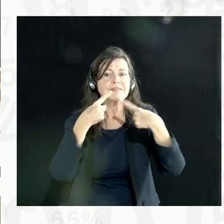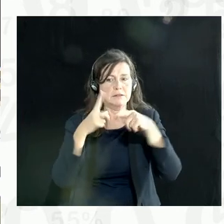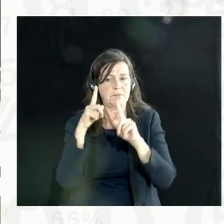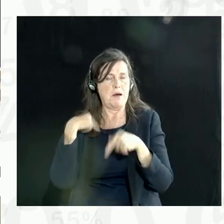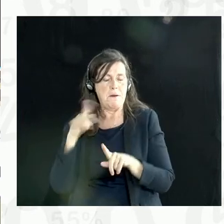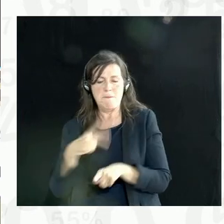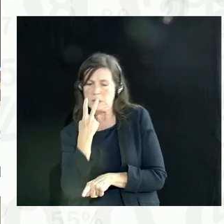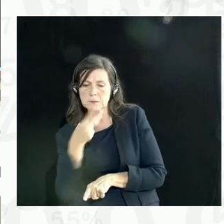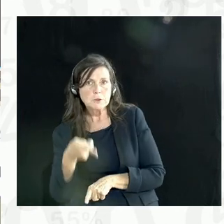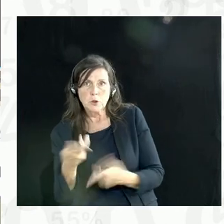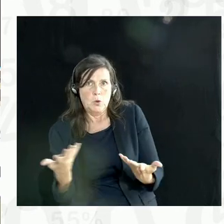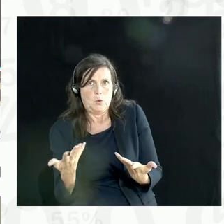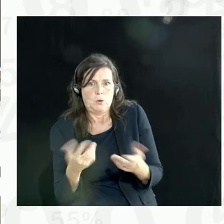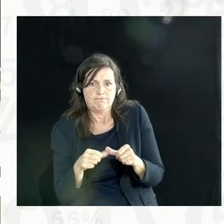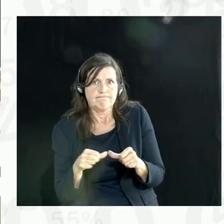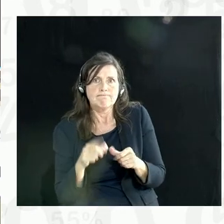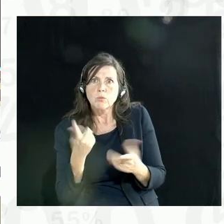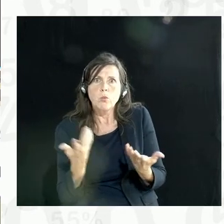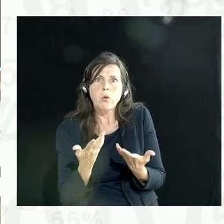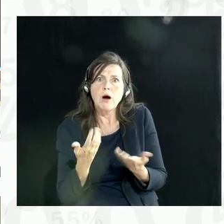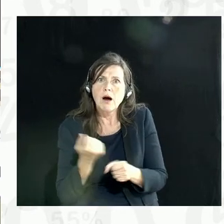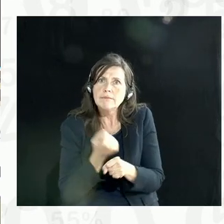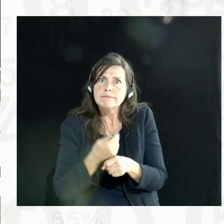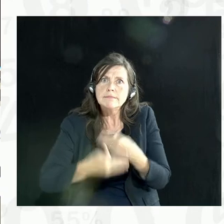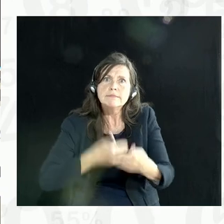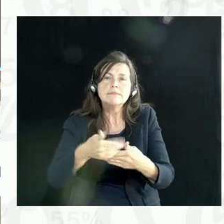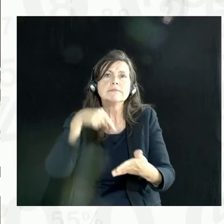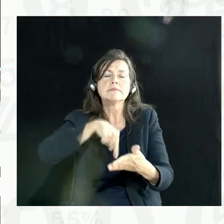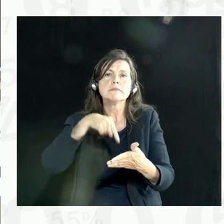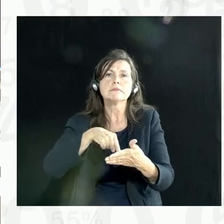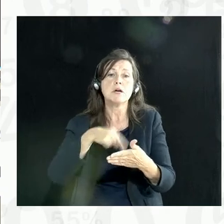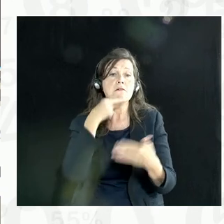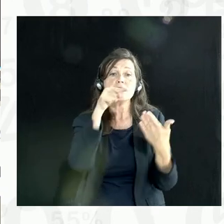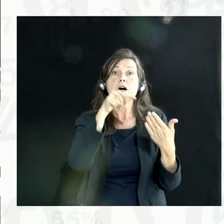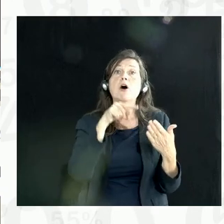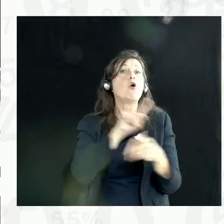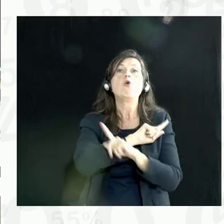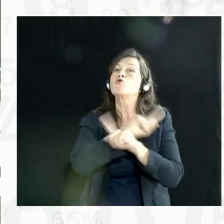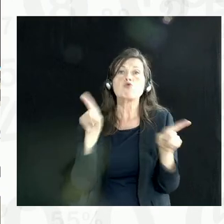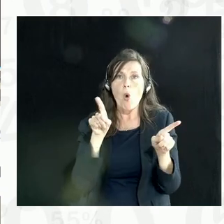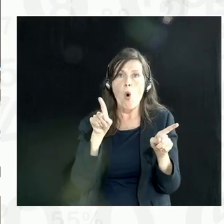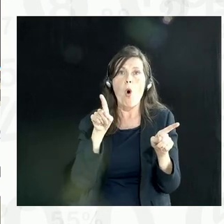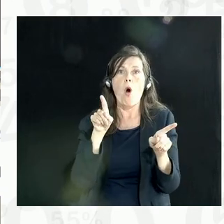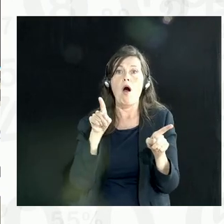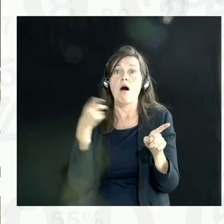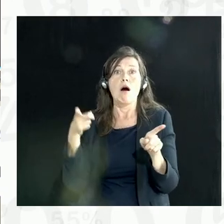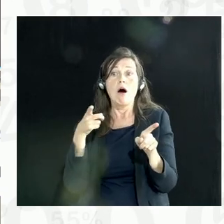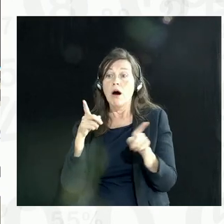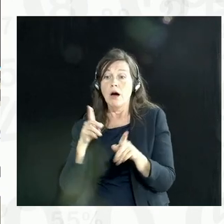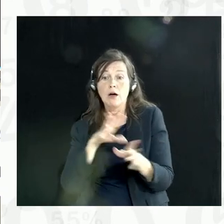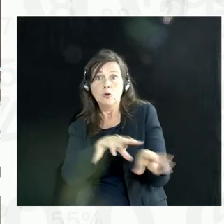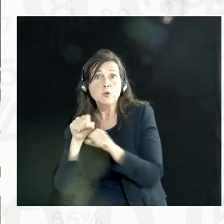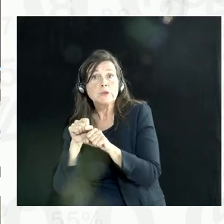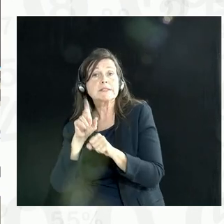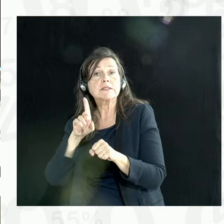And I would just pose the question that, you know, the era of just say no to data use is over. That's been over for quite some